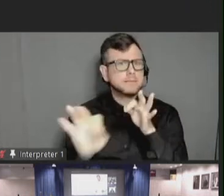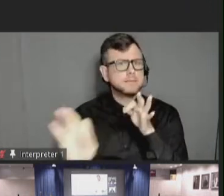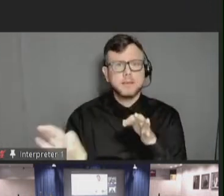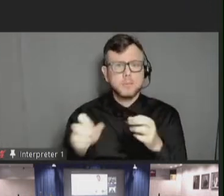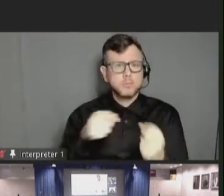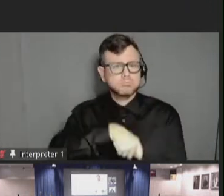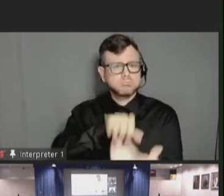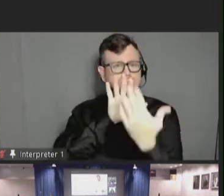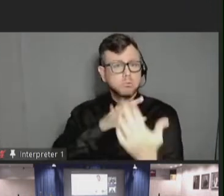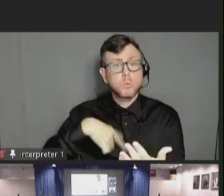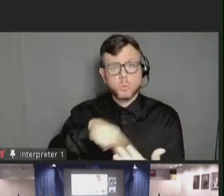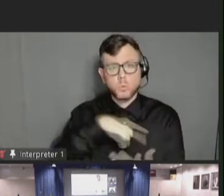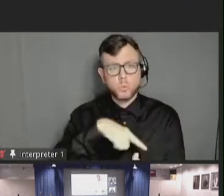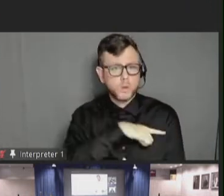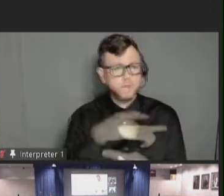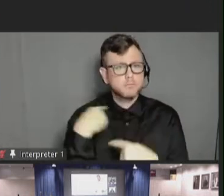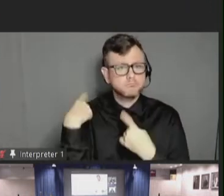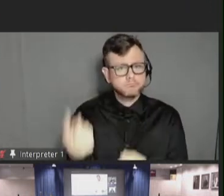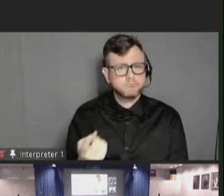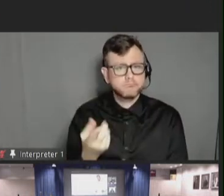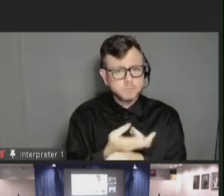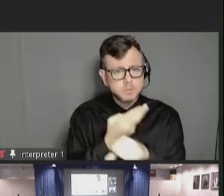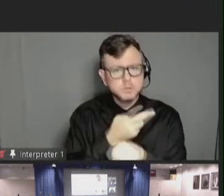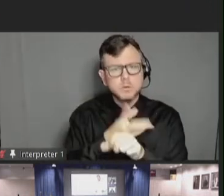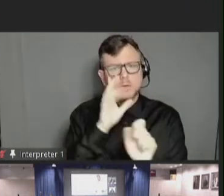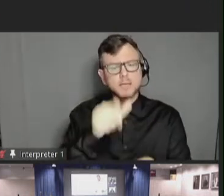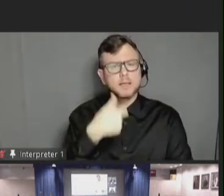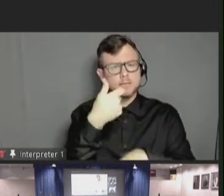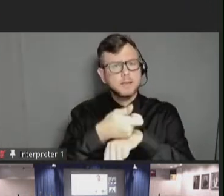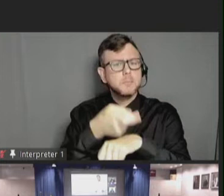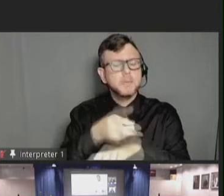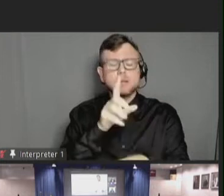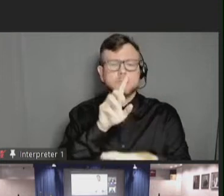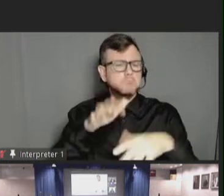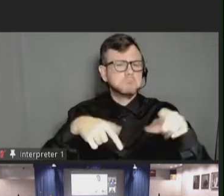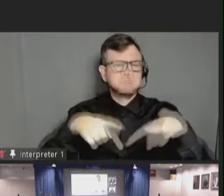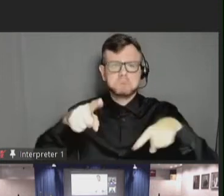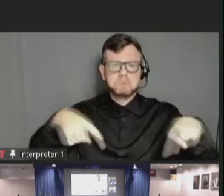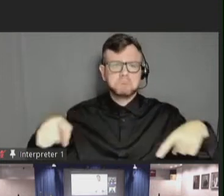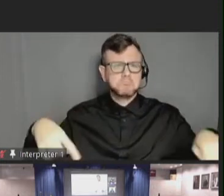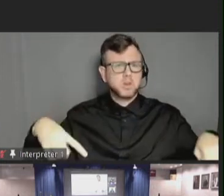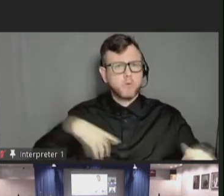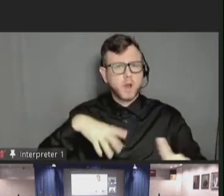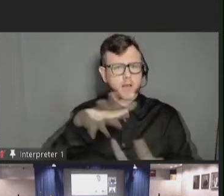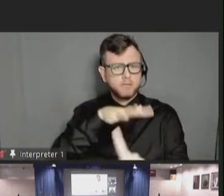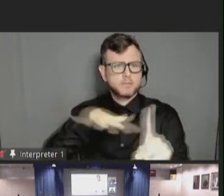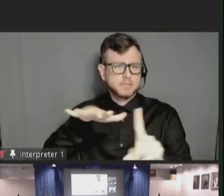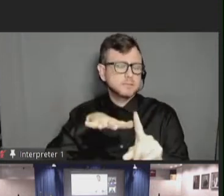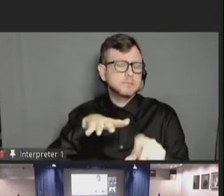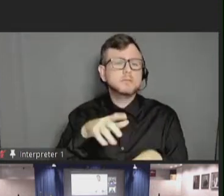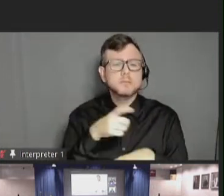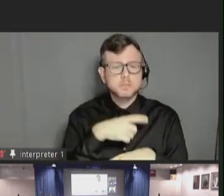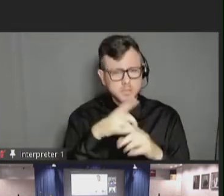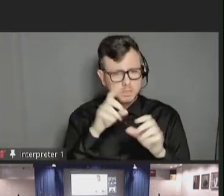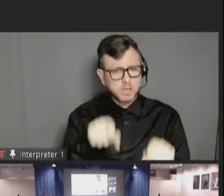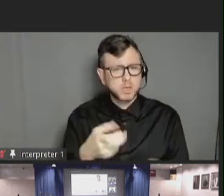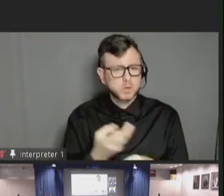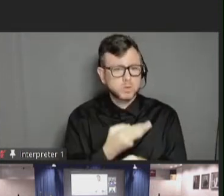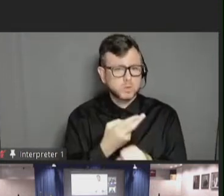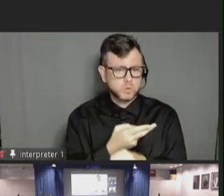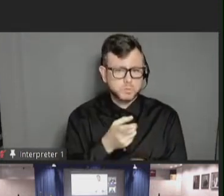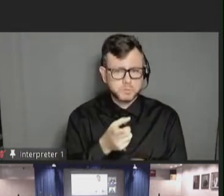that we've used that can be applied in most settings where vaccines will be administered. Reducing fluorescent lighting.